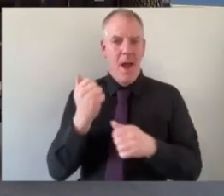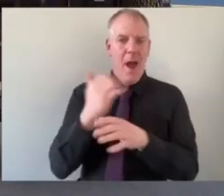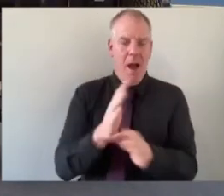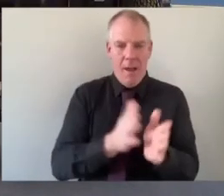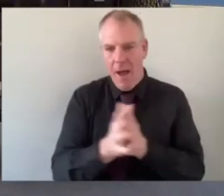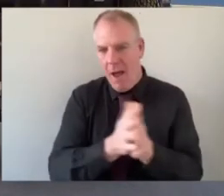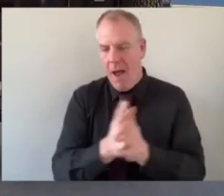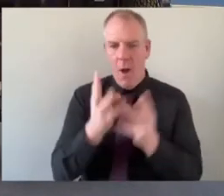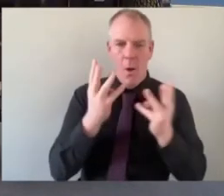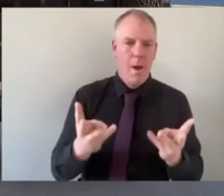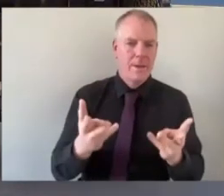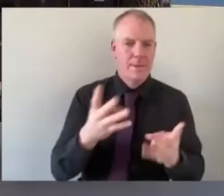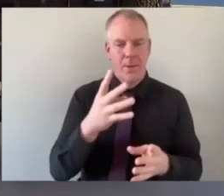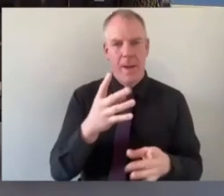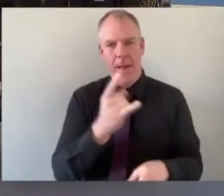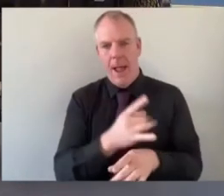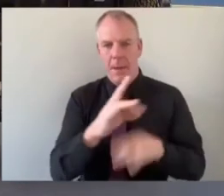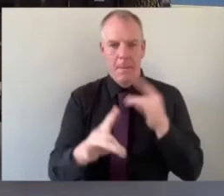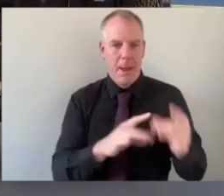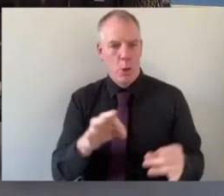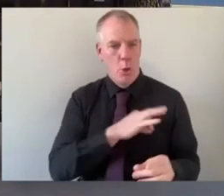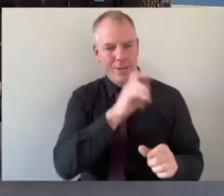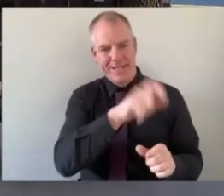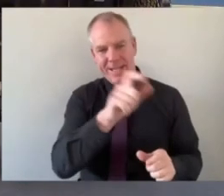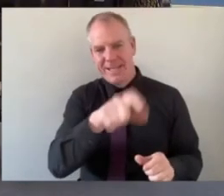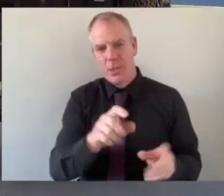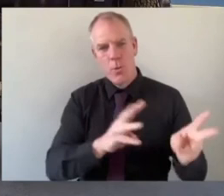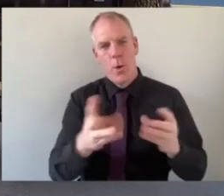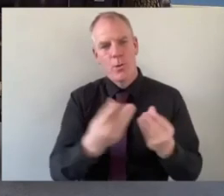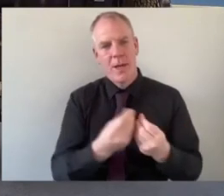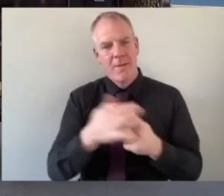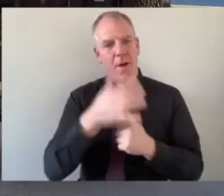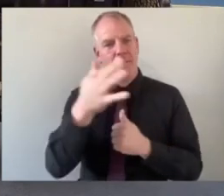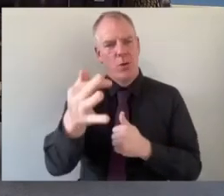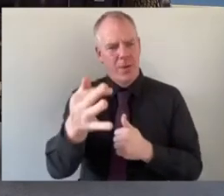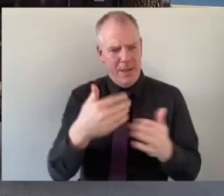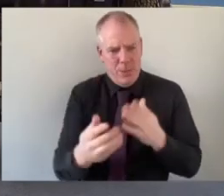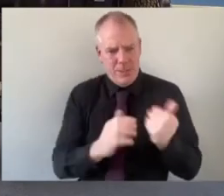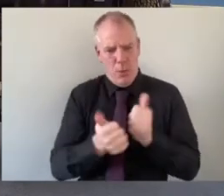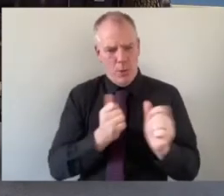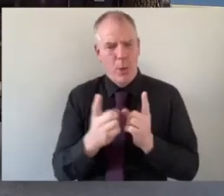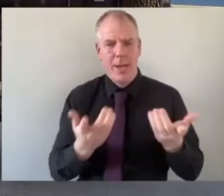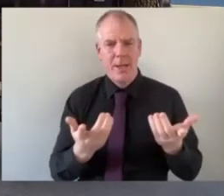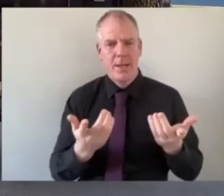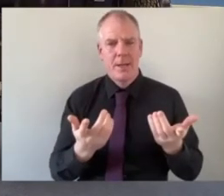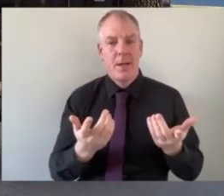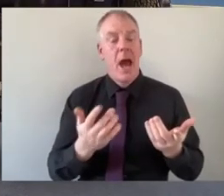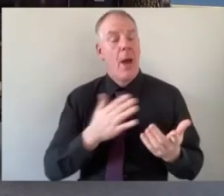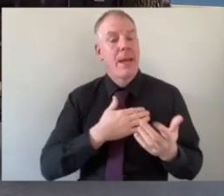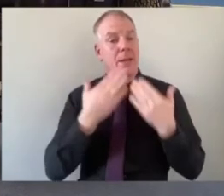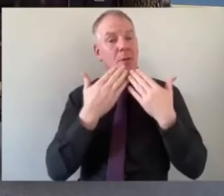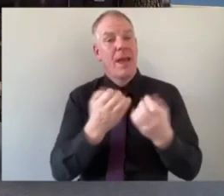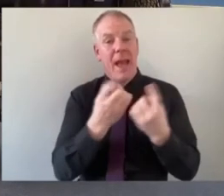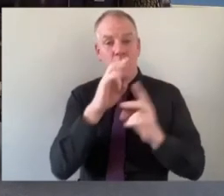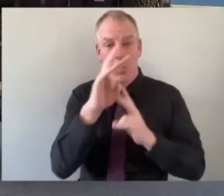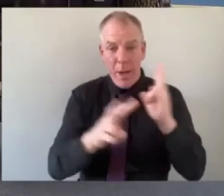good citizens people who can work together in the future and i suppose that's what sport can do it can bring all these people together um i'd obviously like to thank everyone for their questions for putting